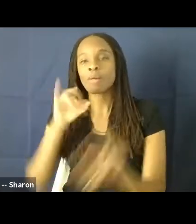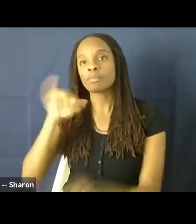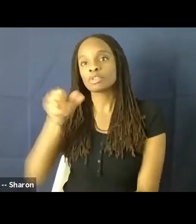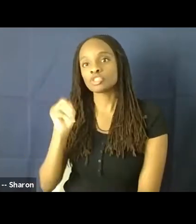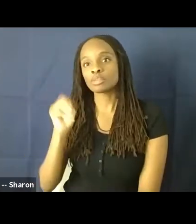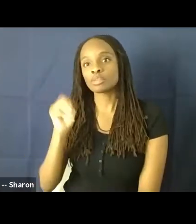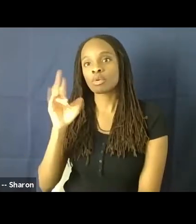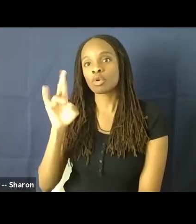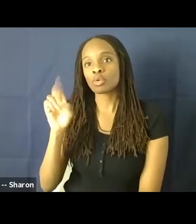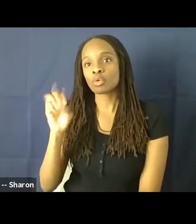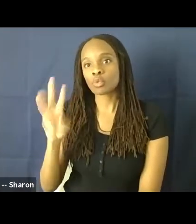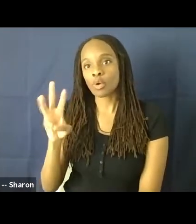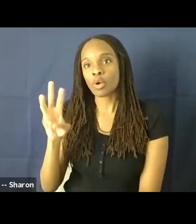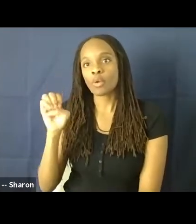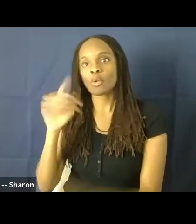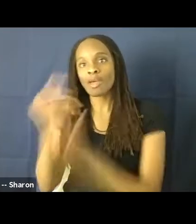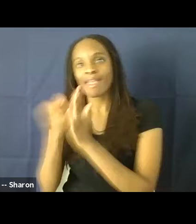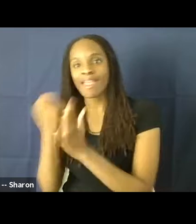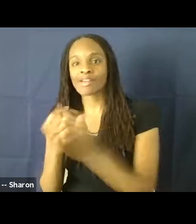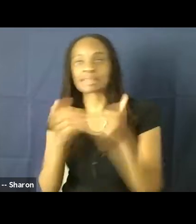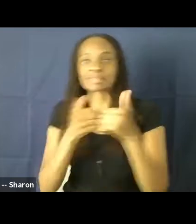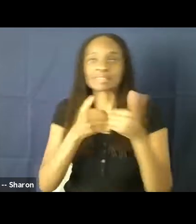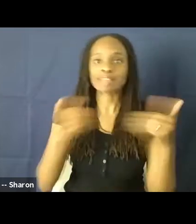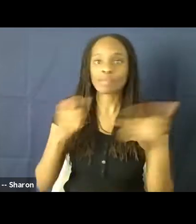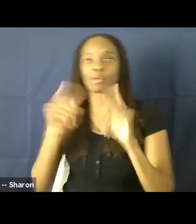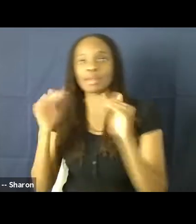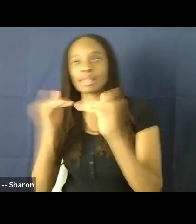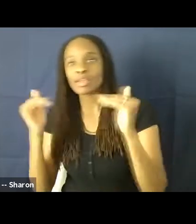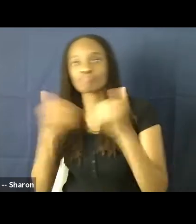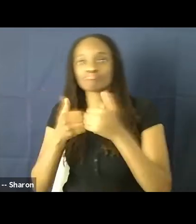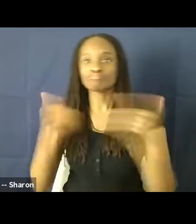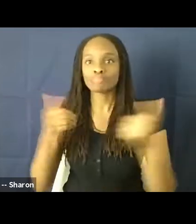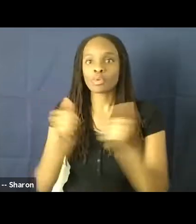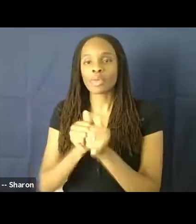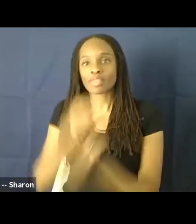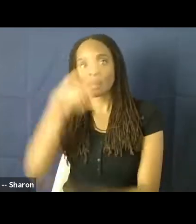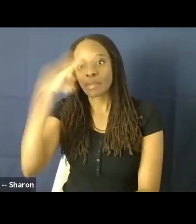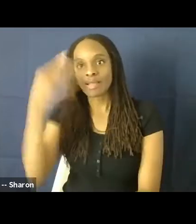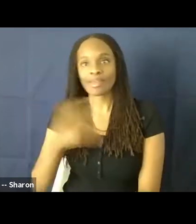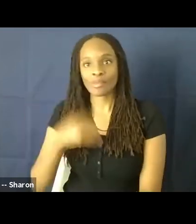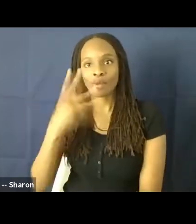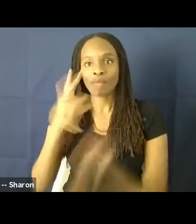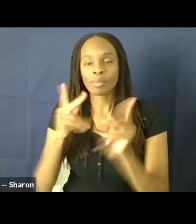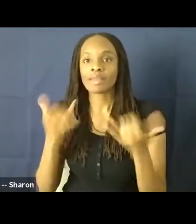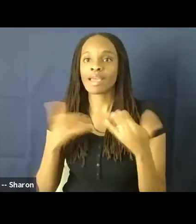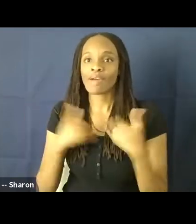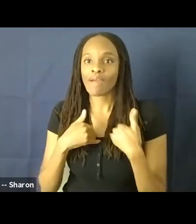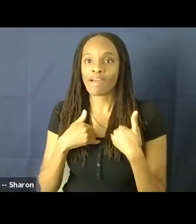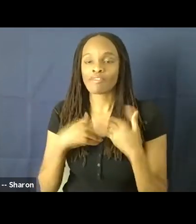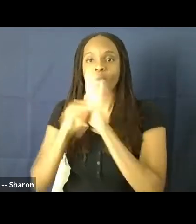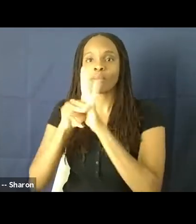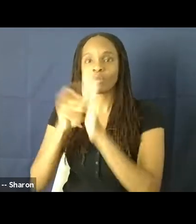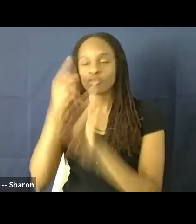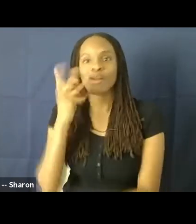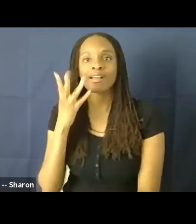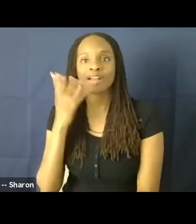separate and equal and segregation of black and white people. And now we have a model of colorblind racism. It's the